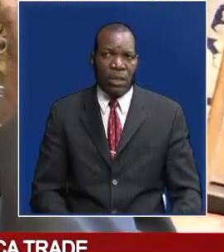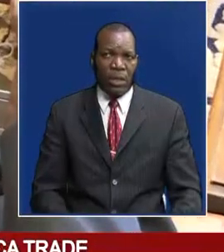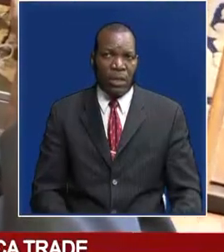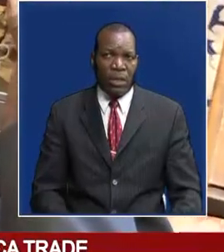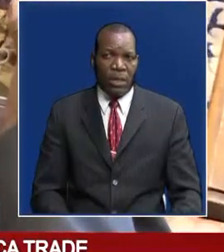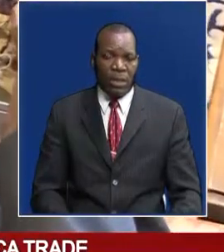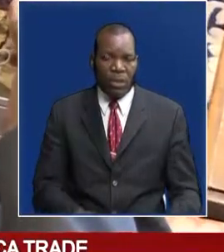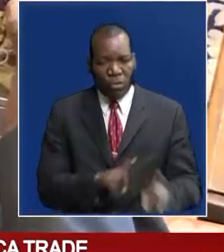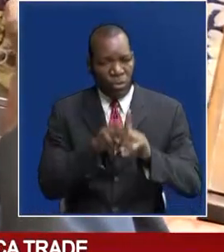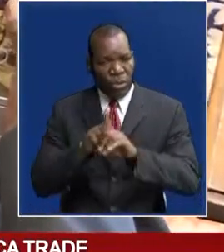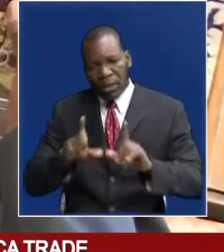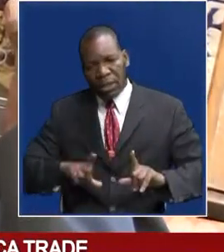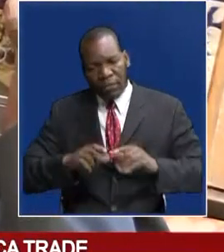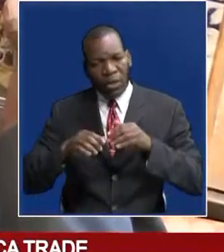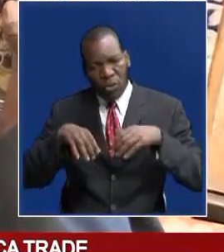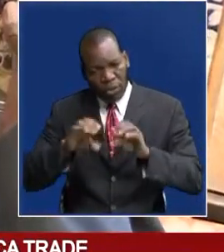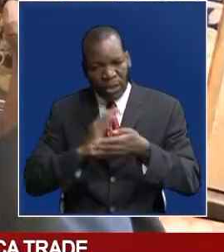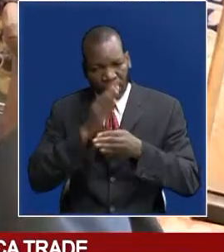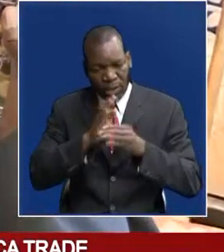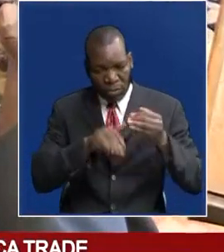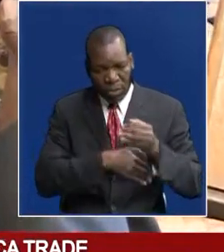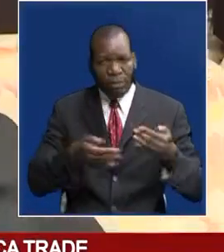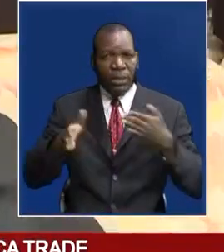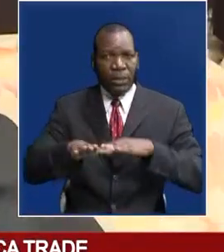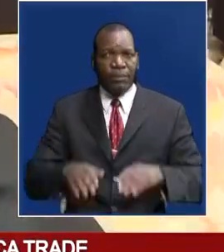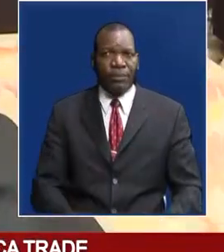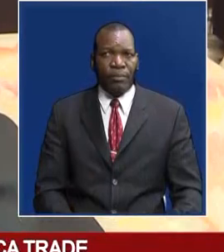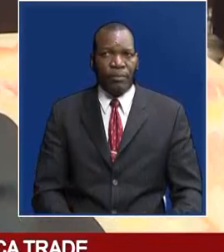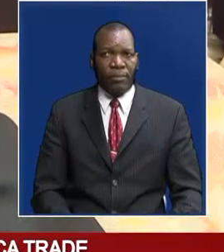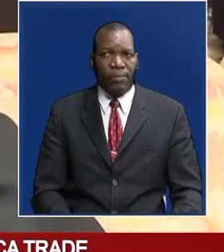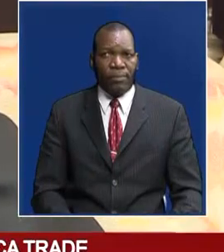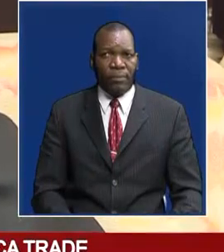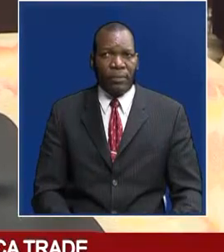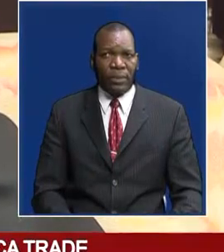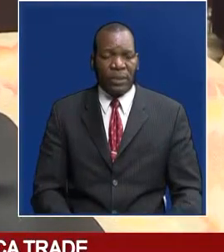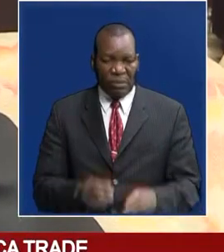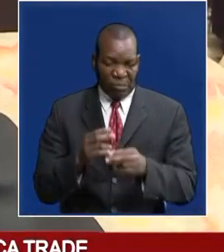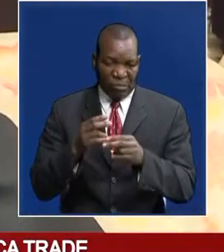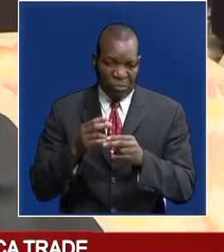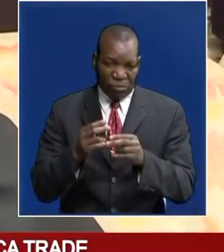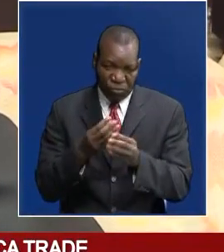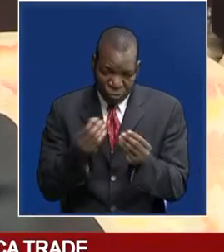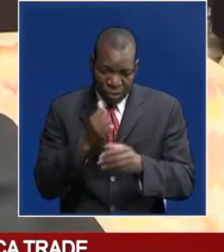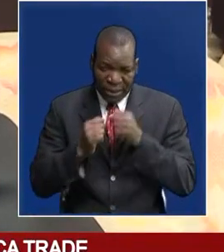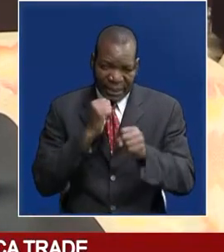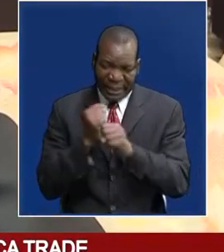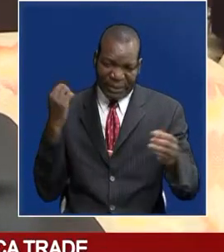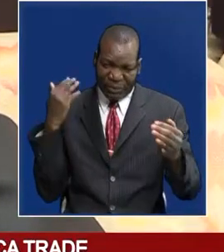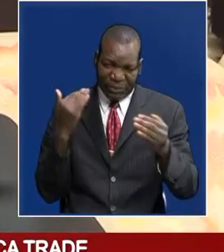forged ahead with life and took to writing. The past few years have been fine.